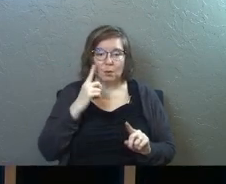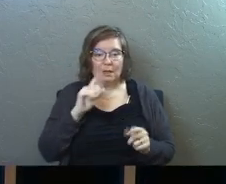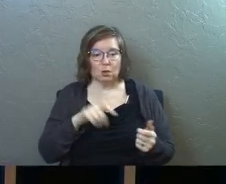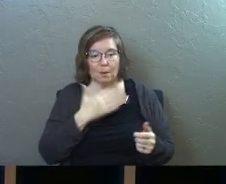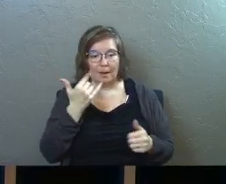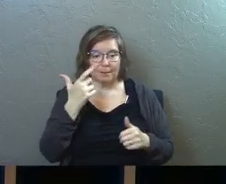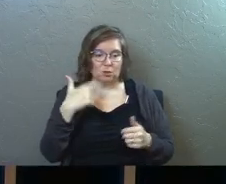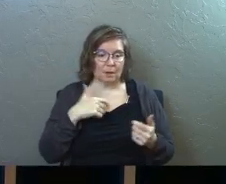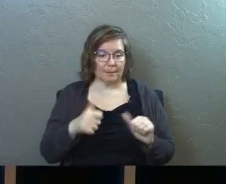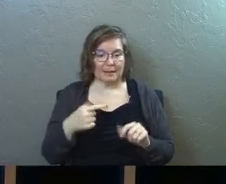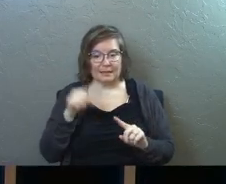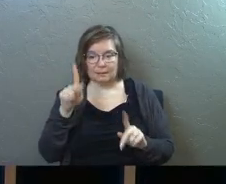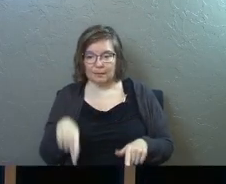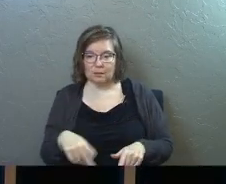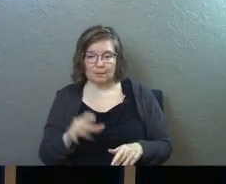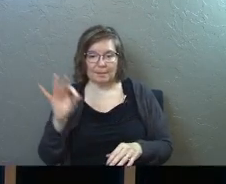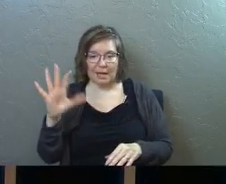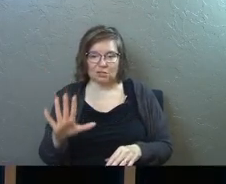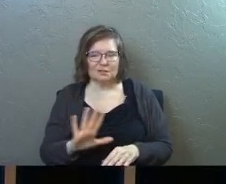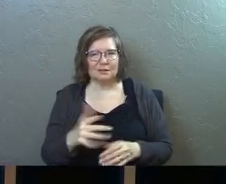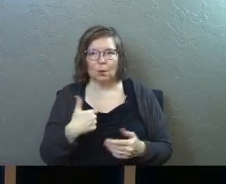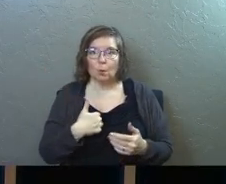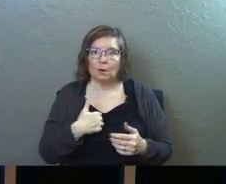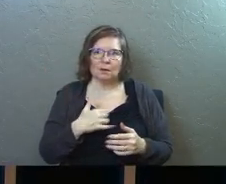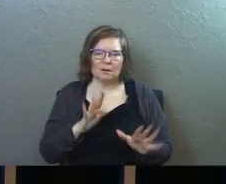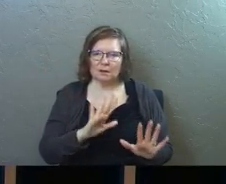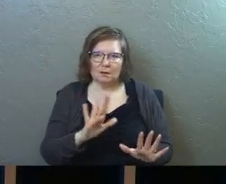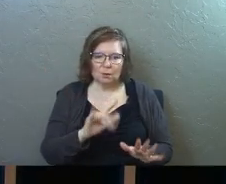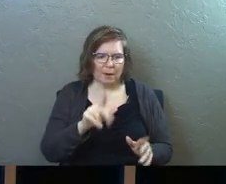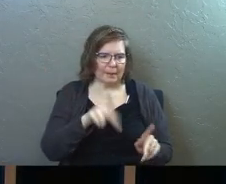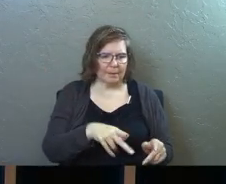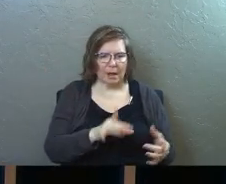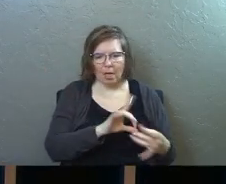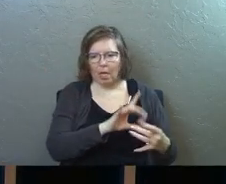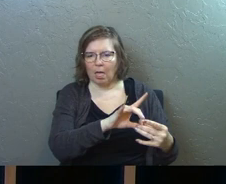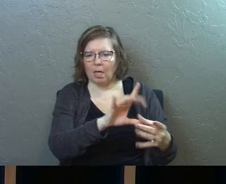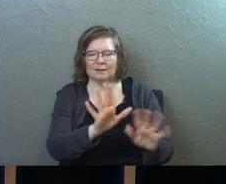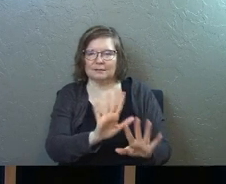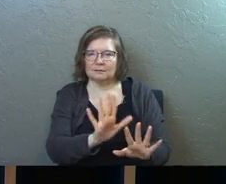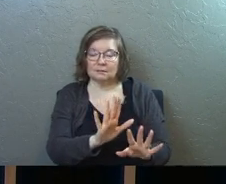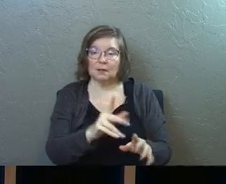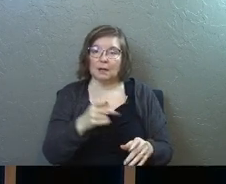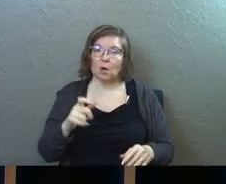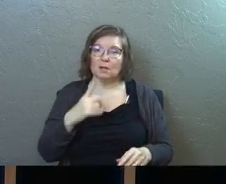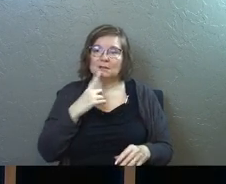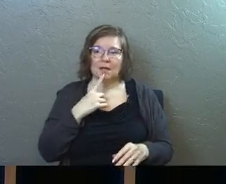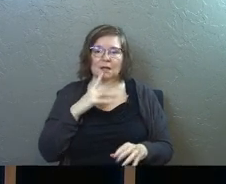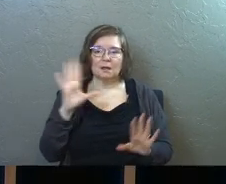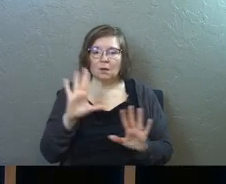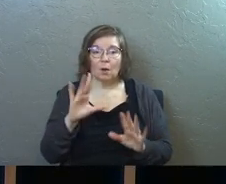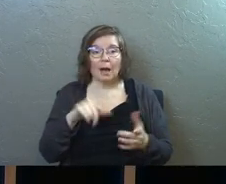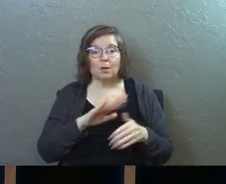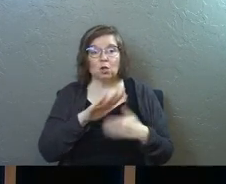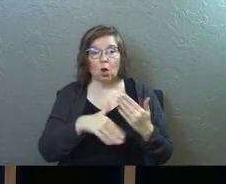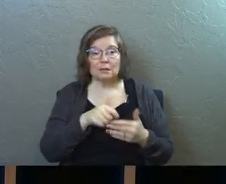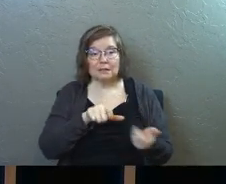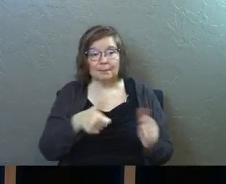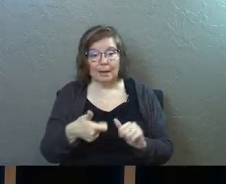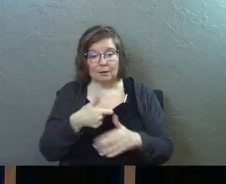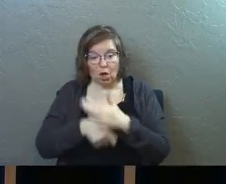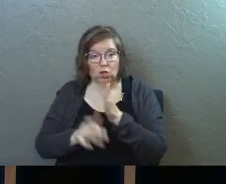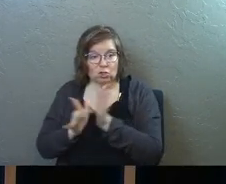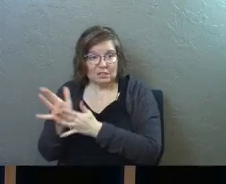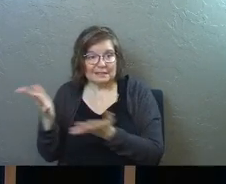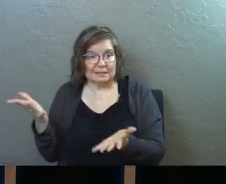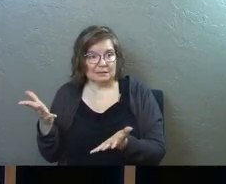you think you're better because you got baptized by this pastor like we're of this pastor we're of this pastor we're of this pastor and Paul comes in and says how about you're all just baptized